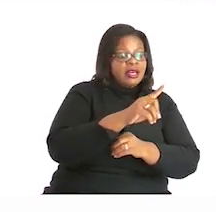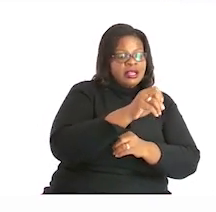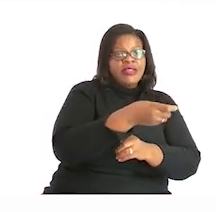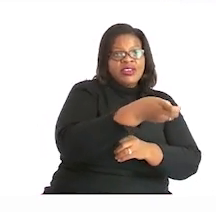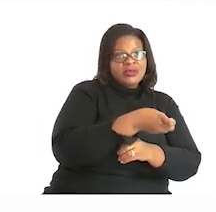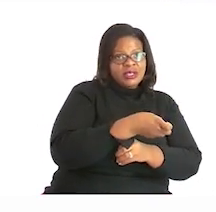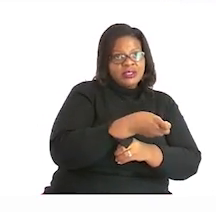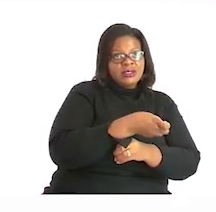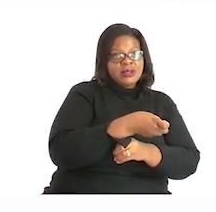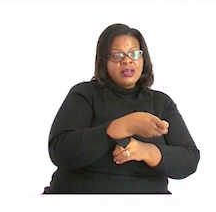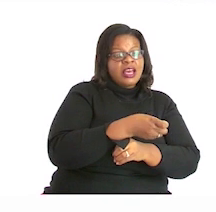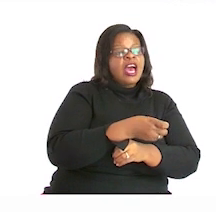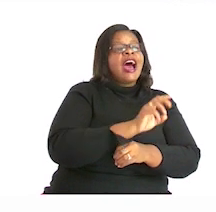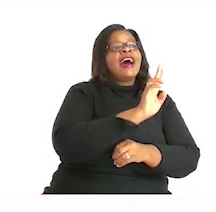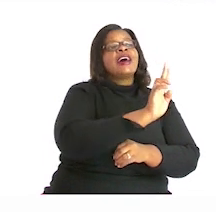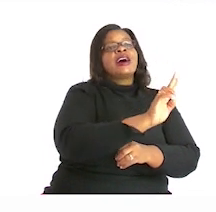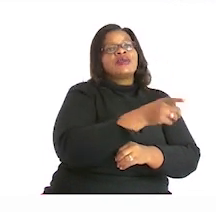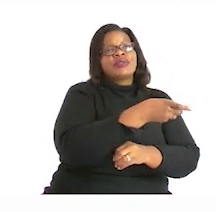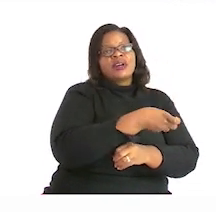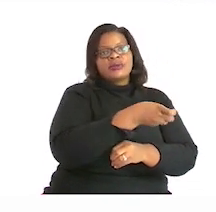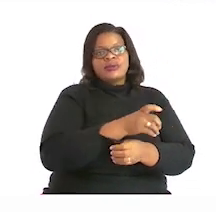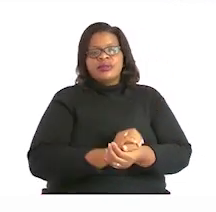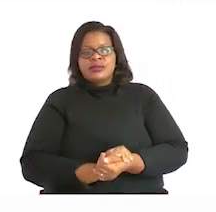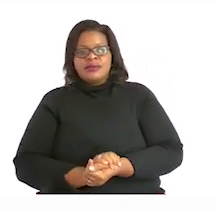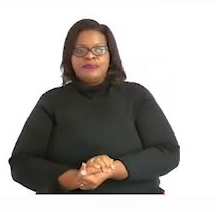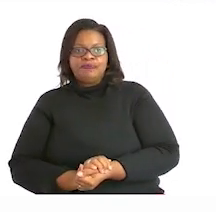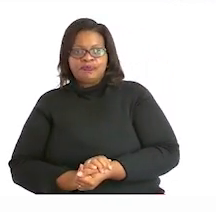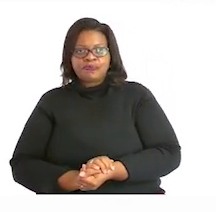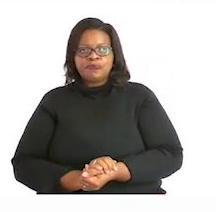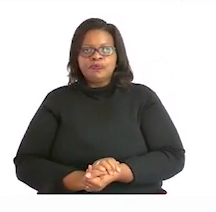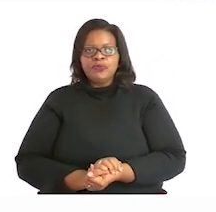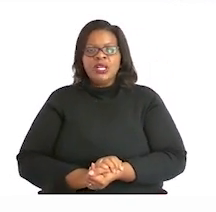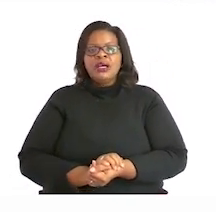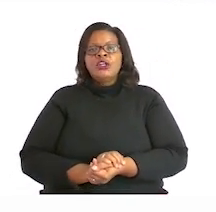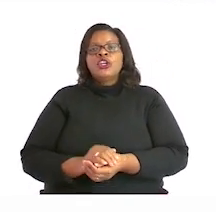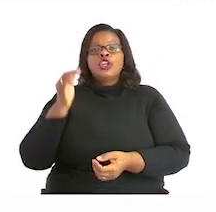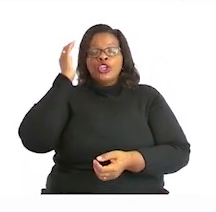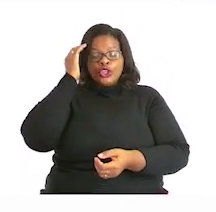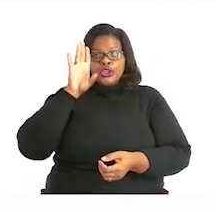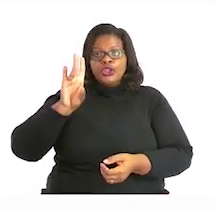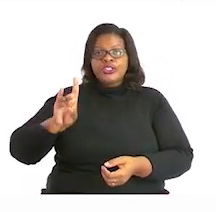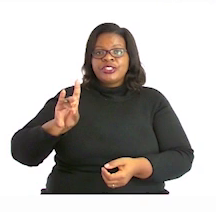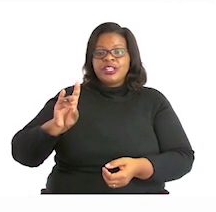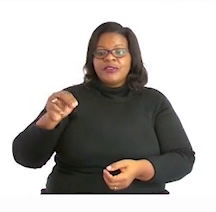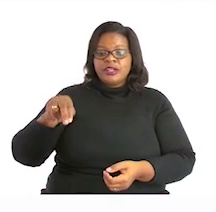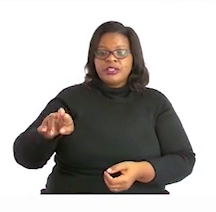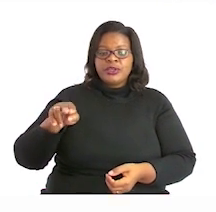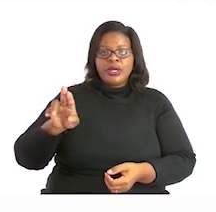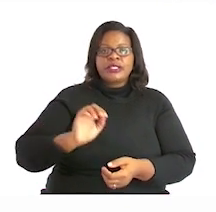thousands, thousands, and hundreds, thousands. So, now, we know the seven is a unit,